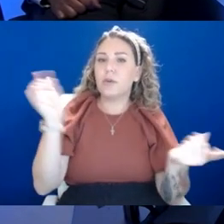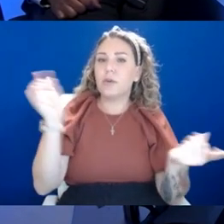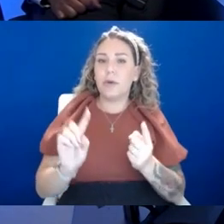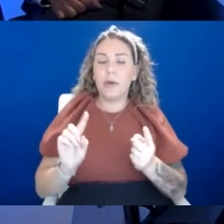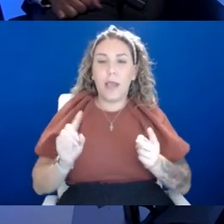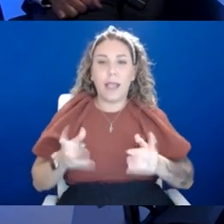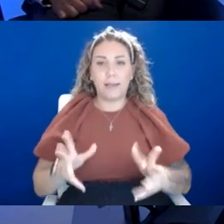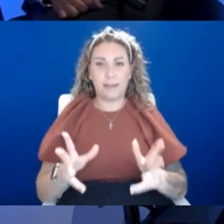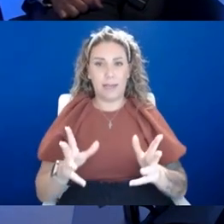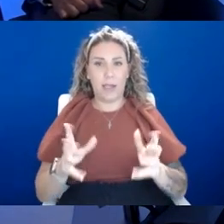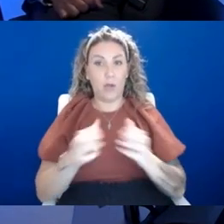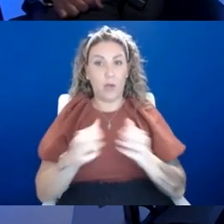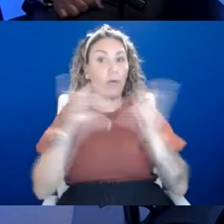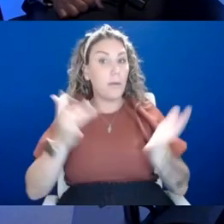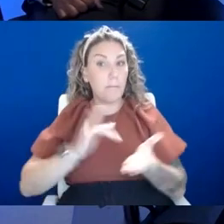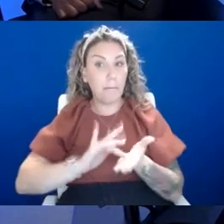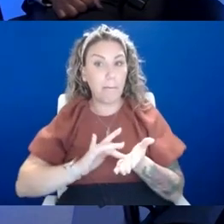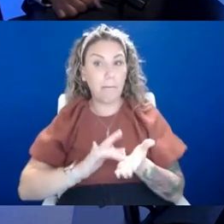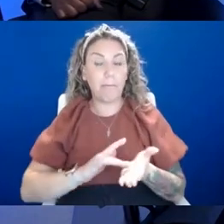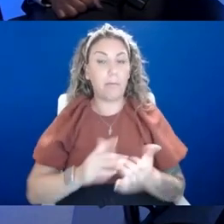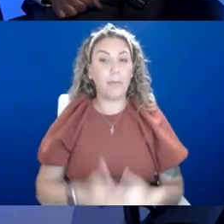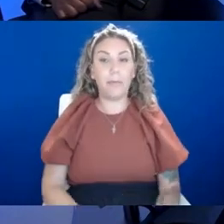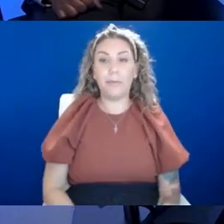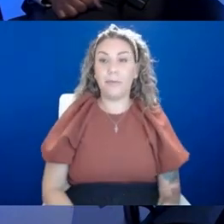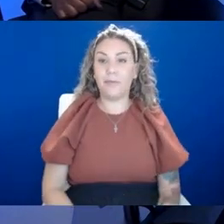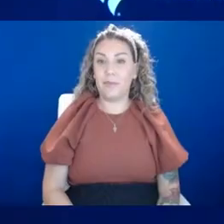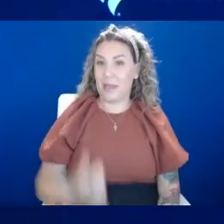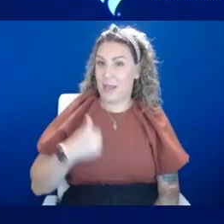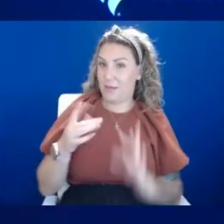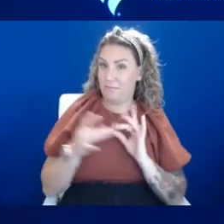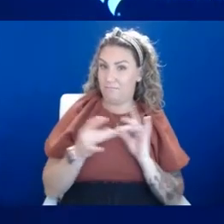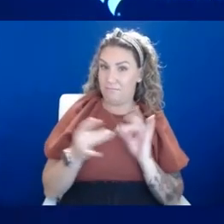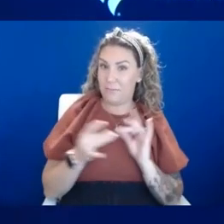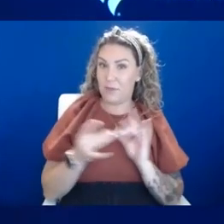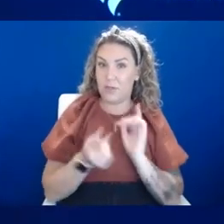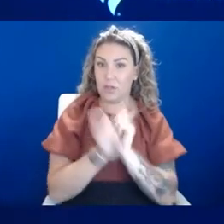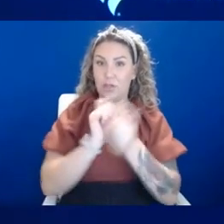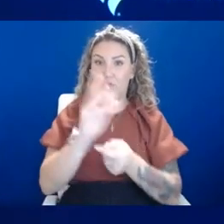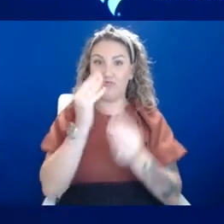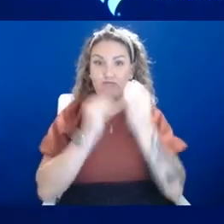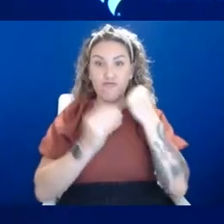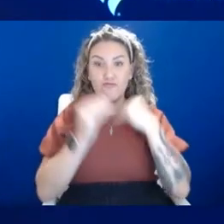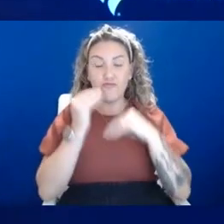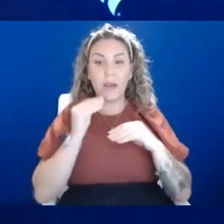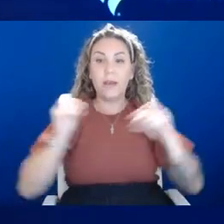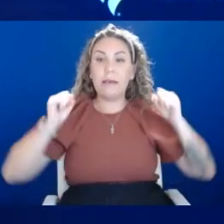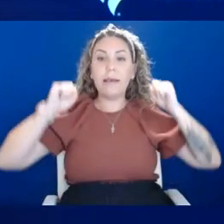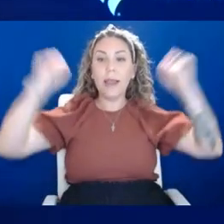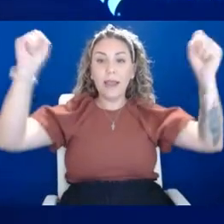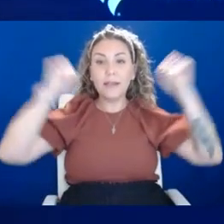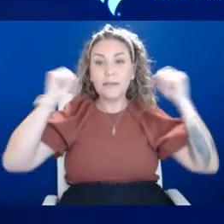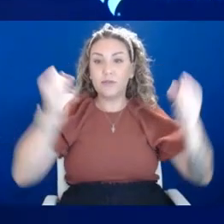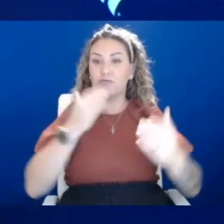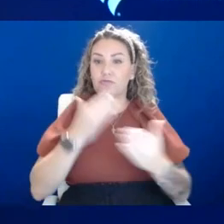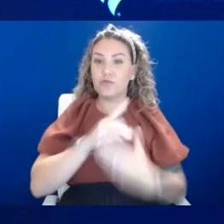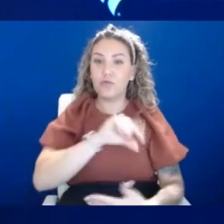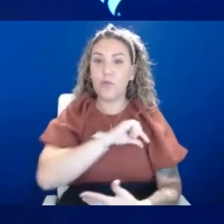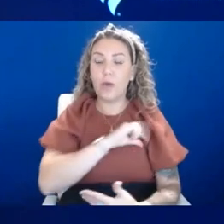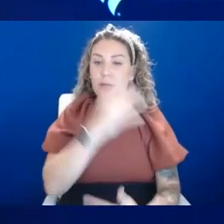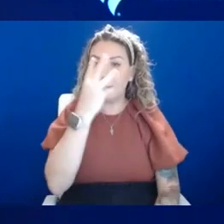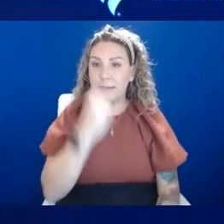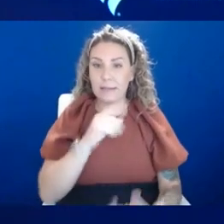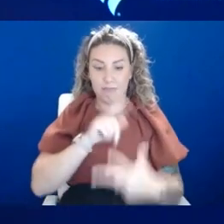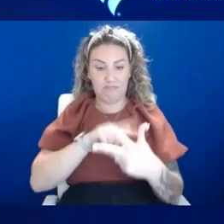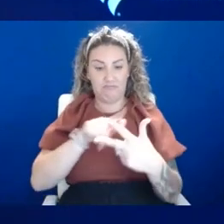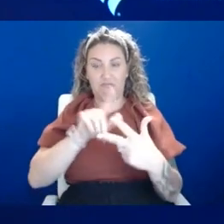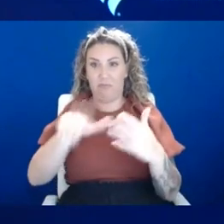I'd like to hear from all three of you. I mean, as I already mentioned, um, changing your diet, exercising, getting good quality sleep, um, all of those things will go